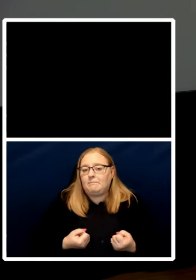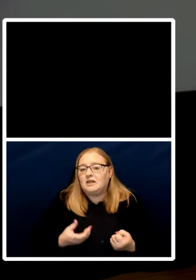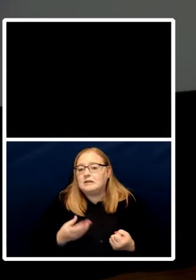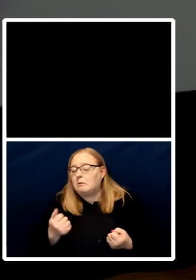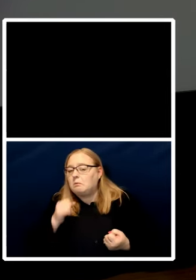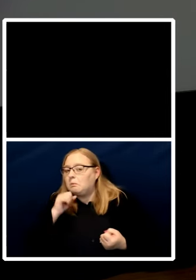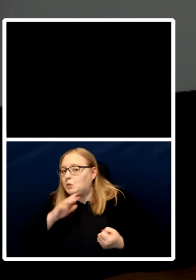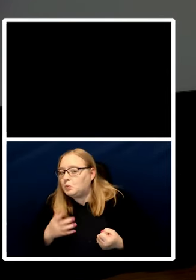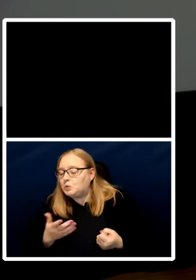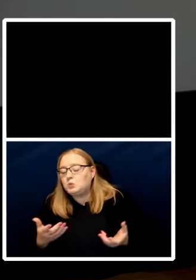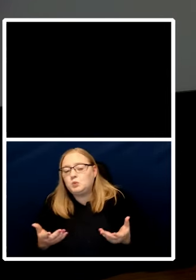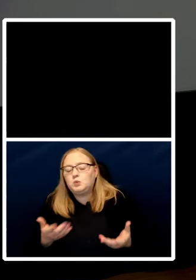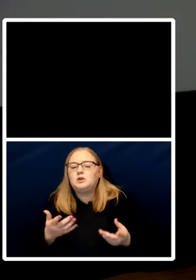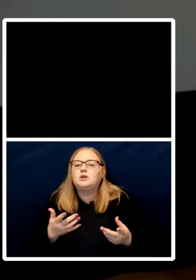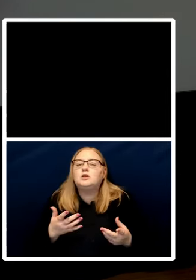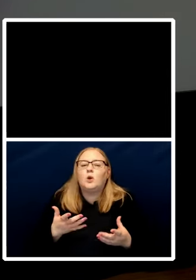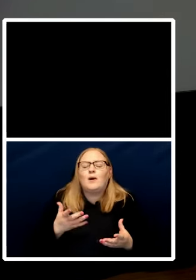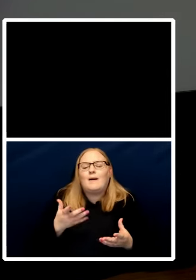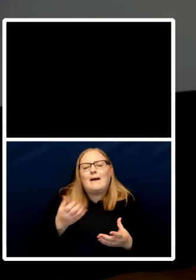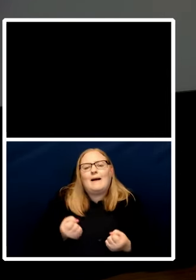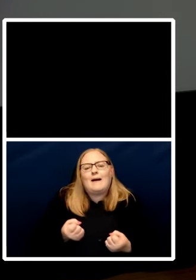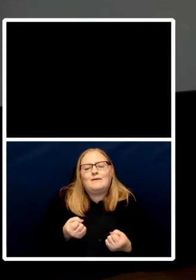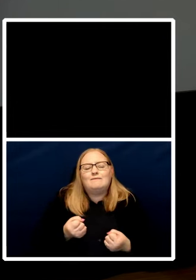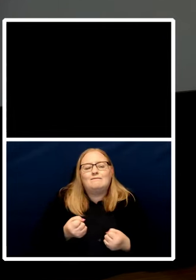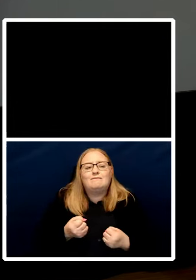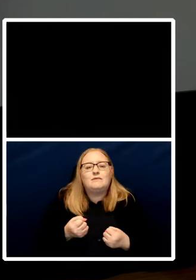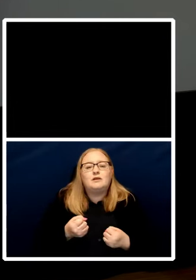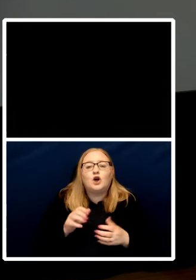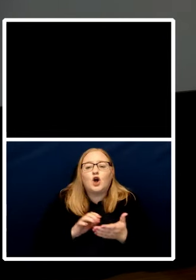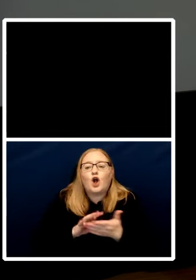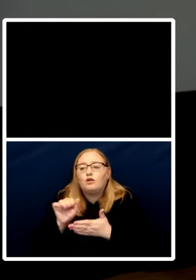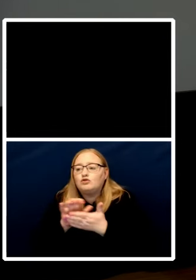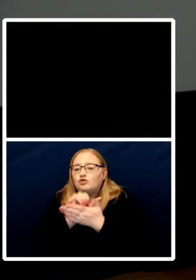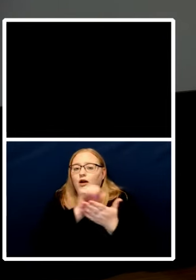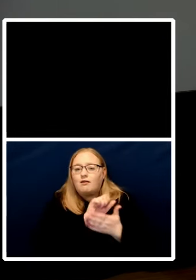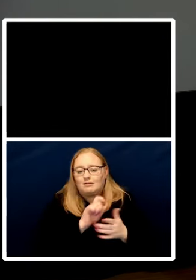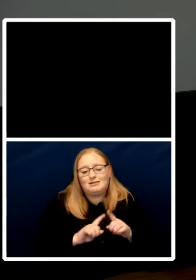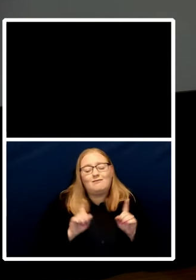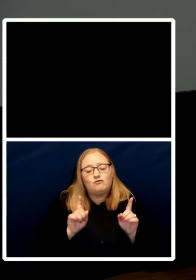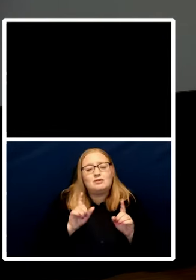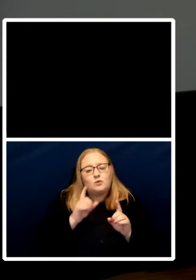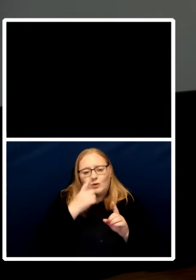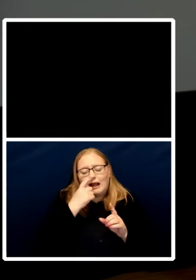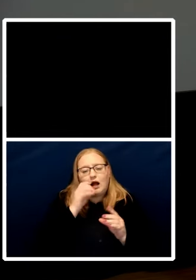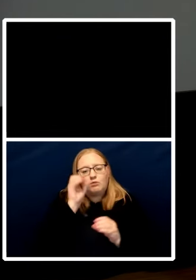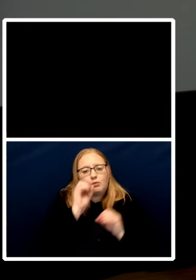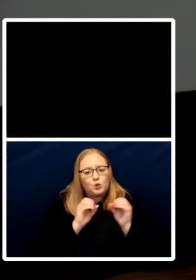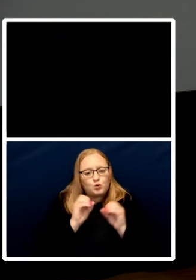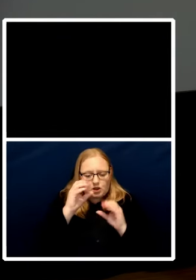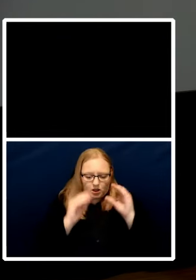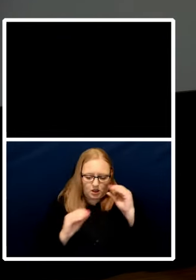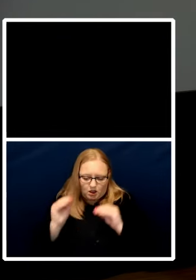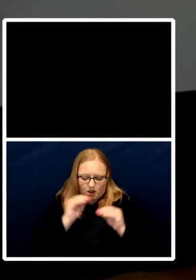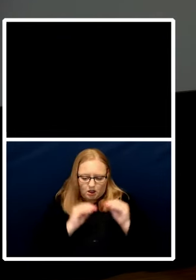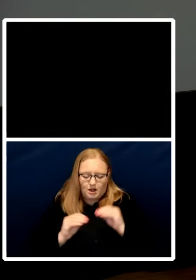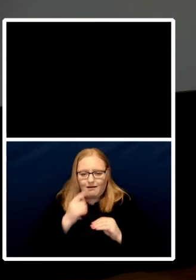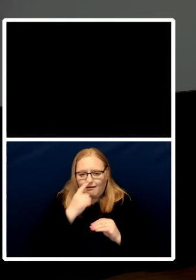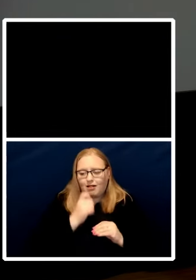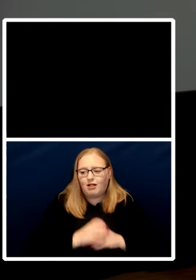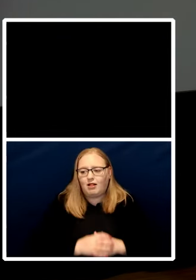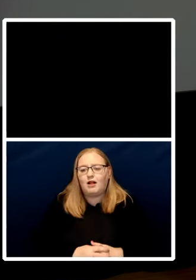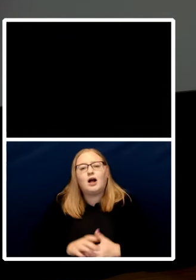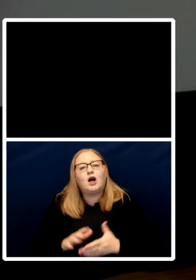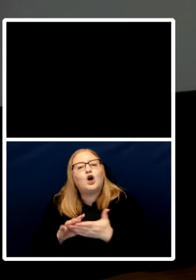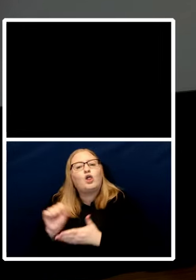for proportionate differences in different cultural contexts there's no doubt about that i haven't had a chance to talk about cultural rights and